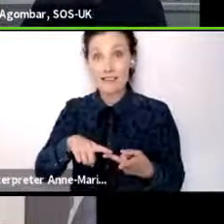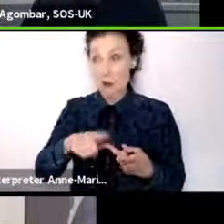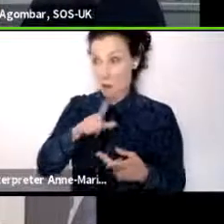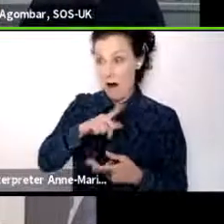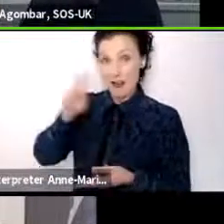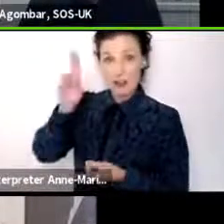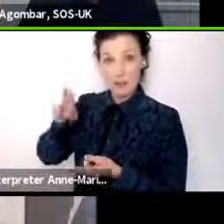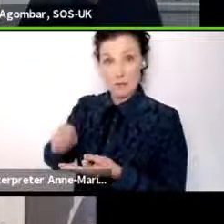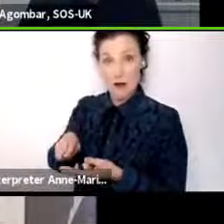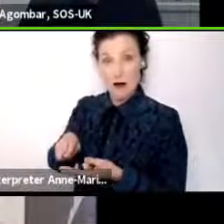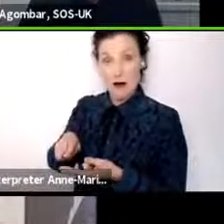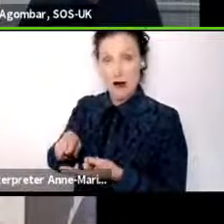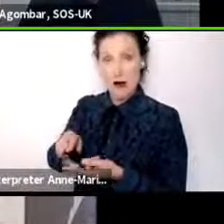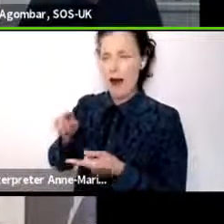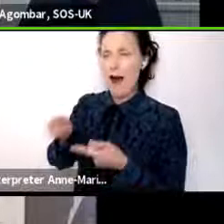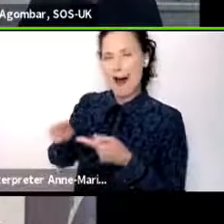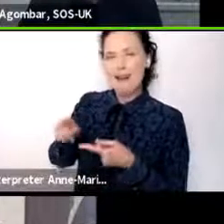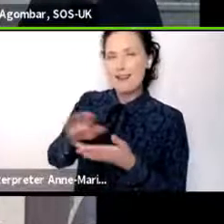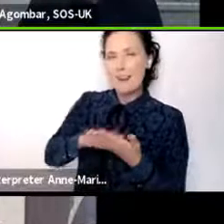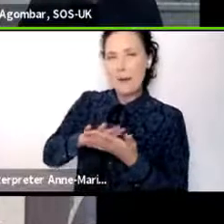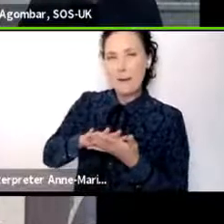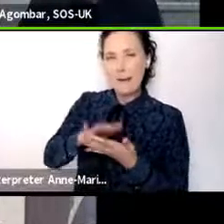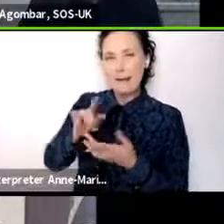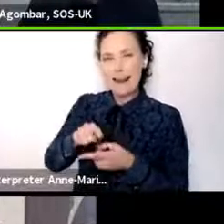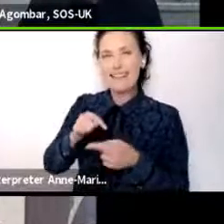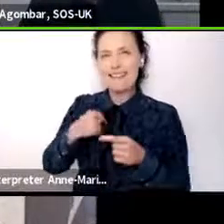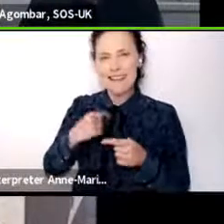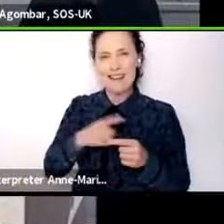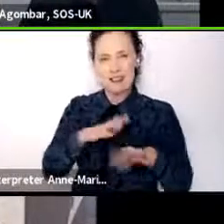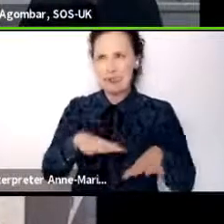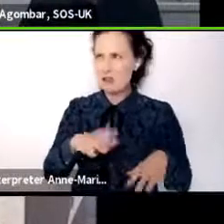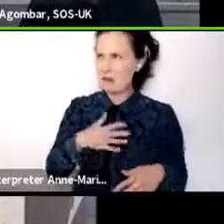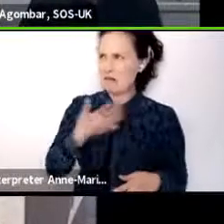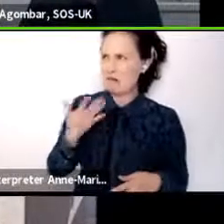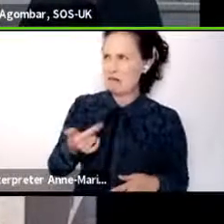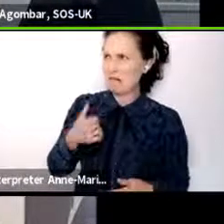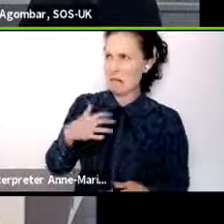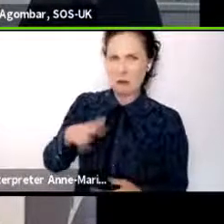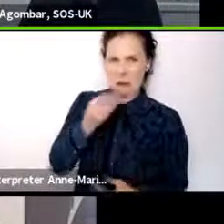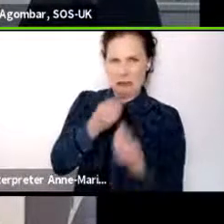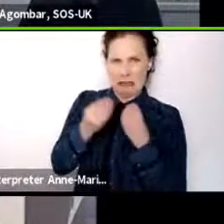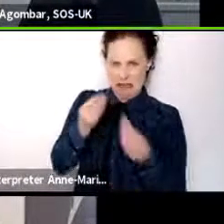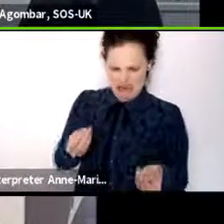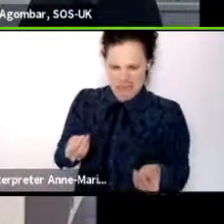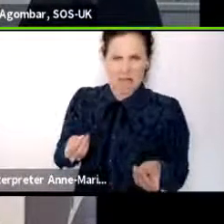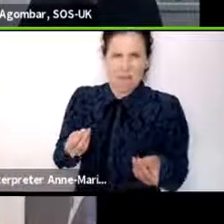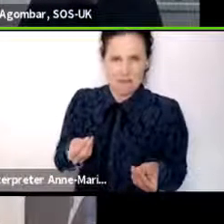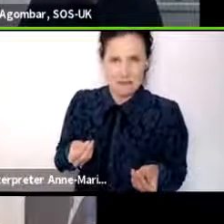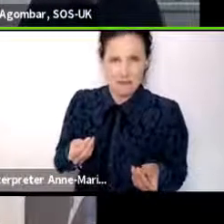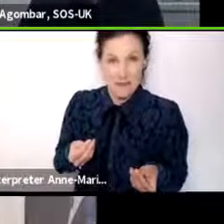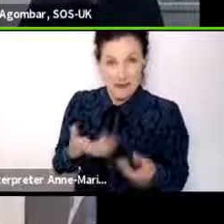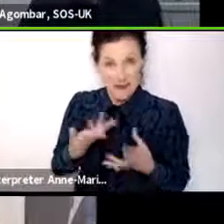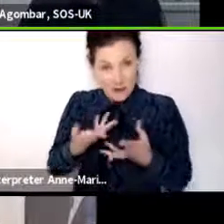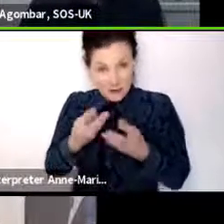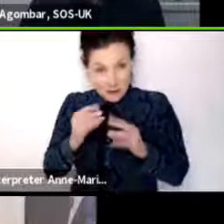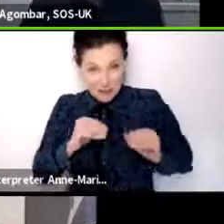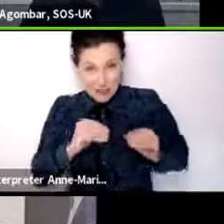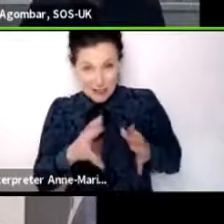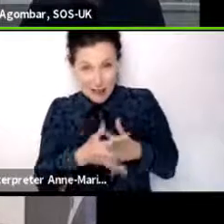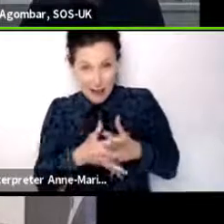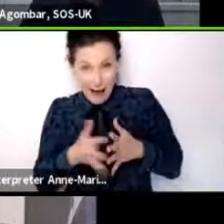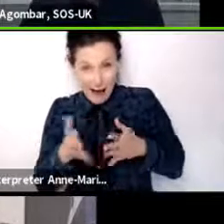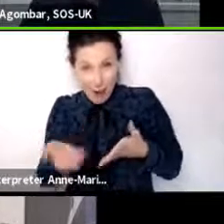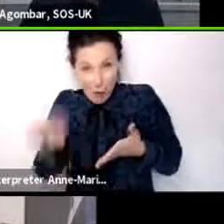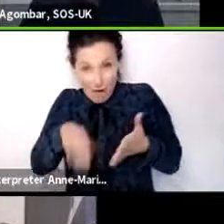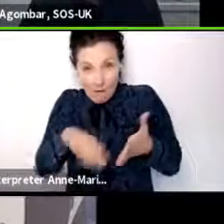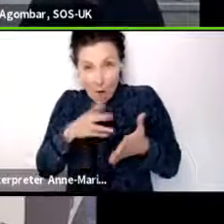I think you should do some critical analysis of where the meat comes from, how it's killed. And then I think the young people will come to their own conclusions. The carbon stuff's also,